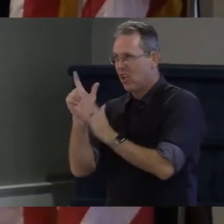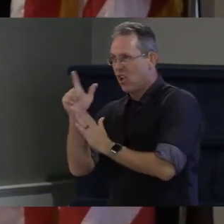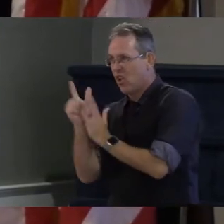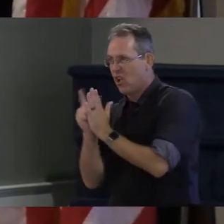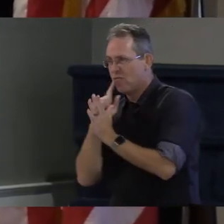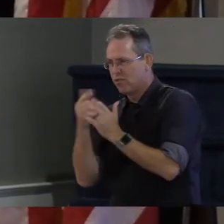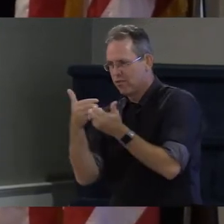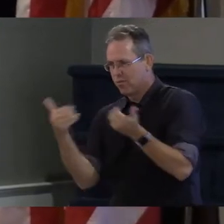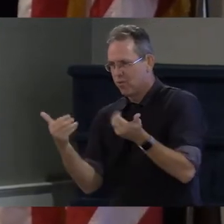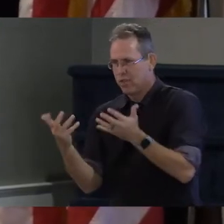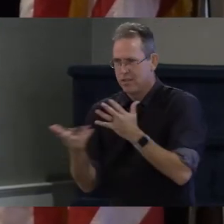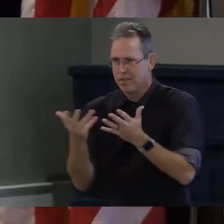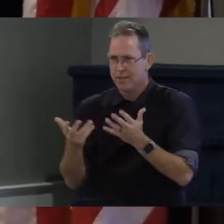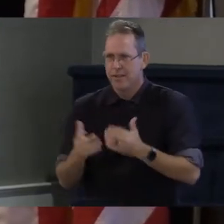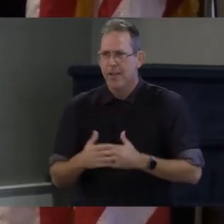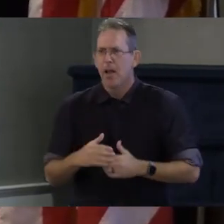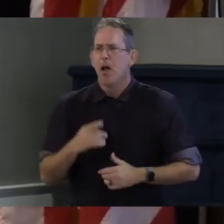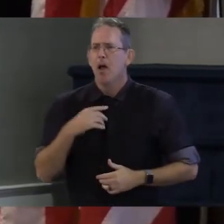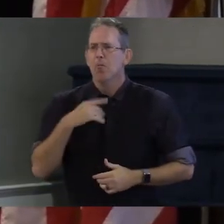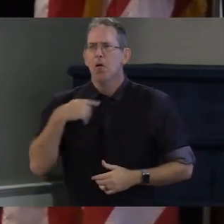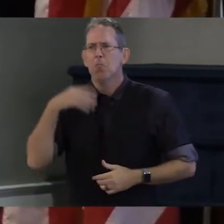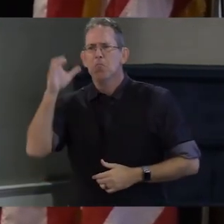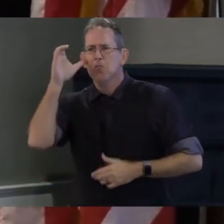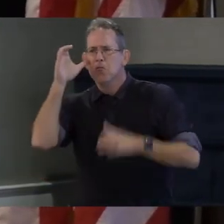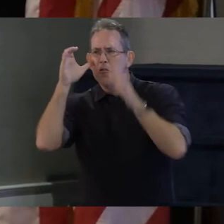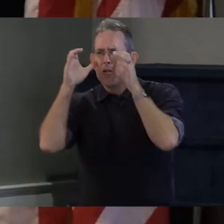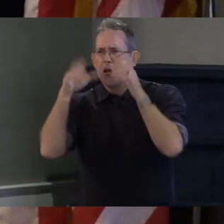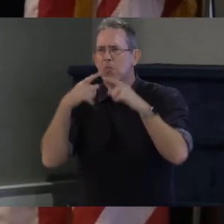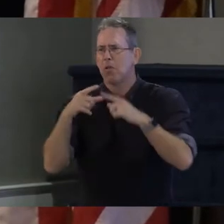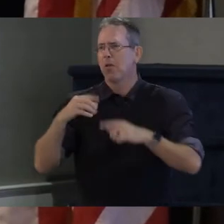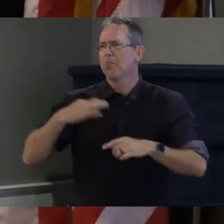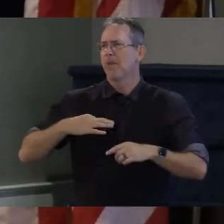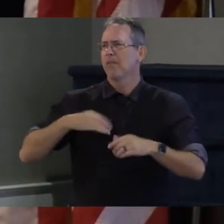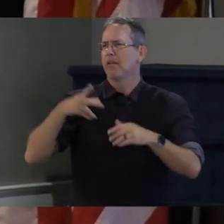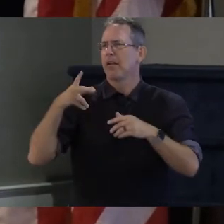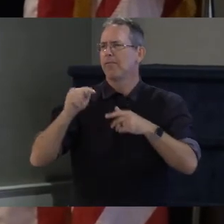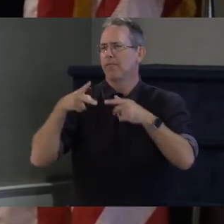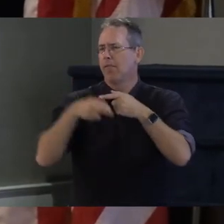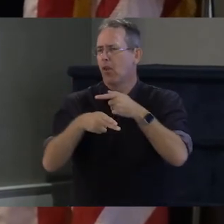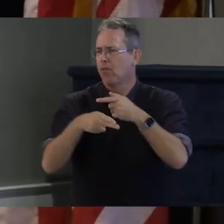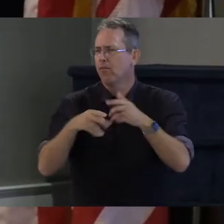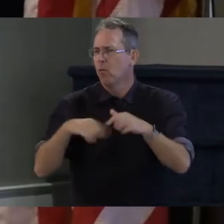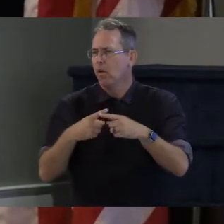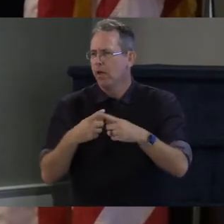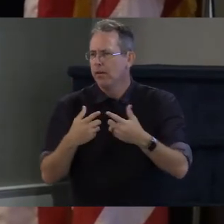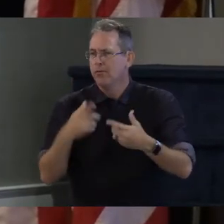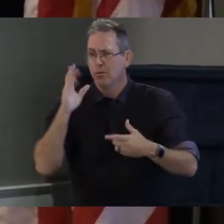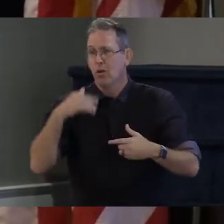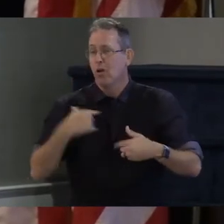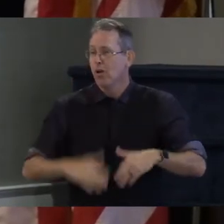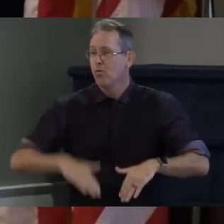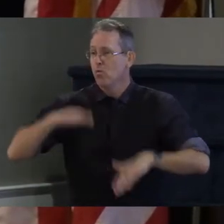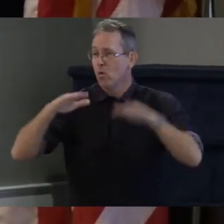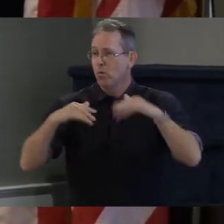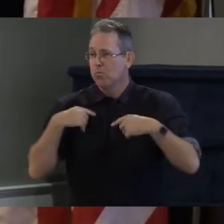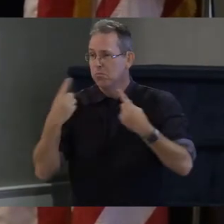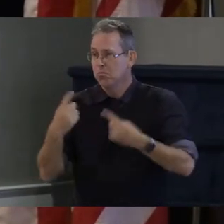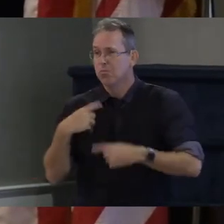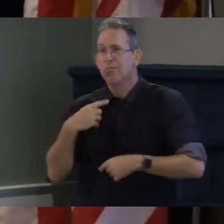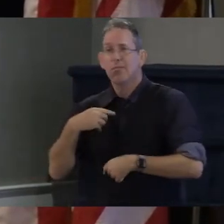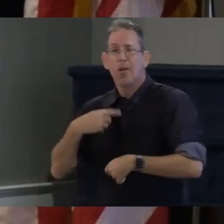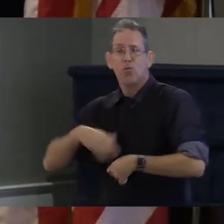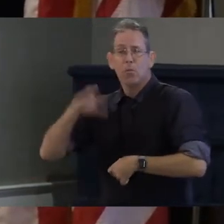this forever i remember growing up we lived in public housing and had food stamps and all of these things